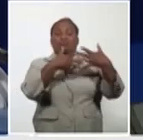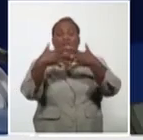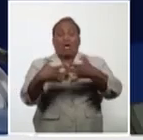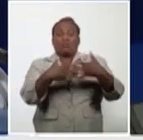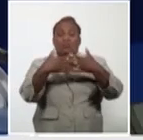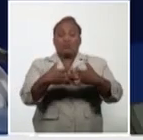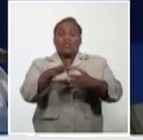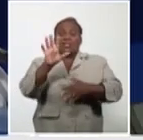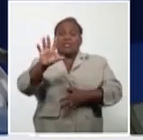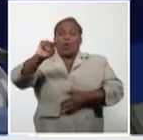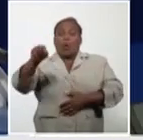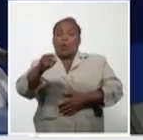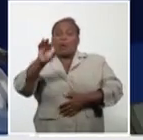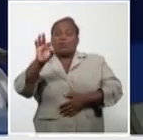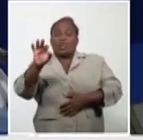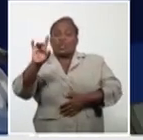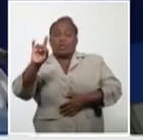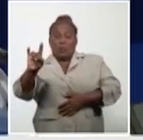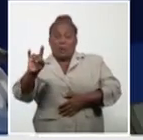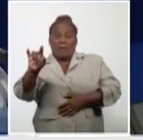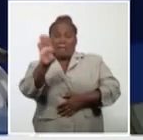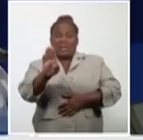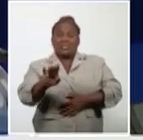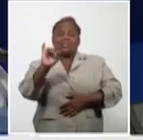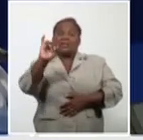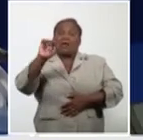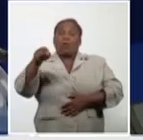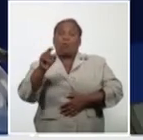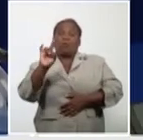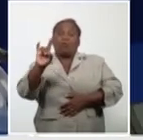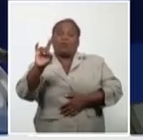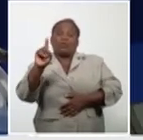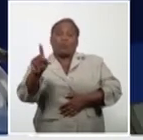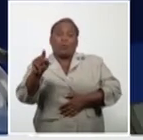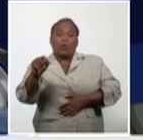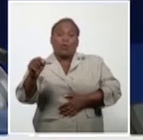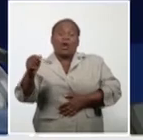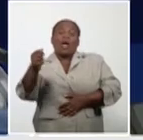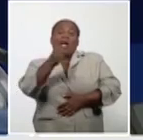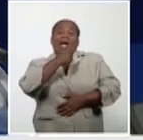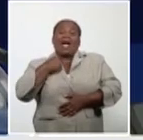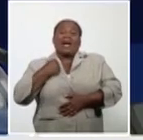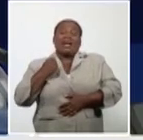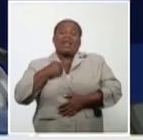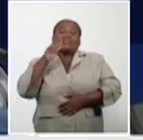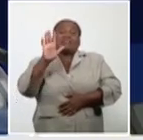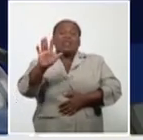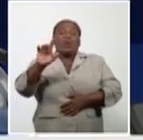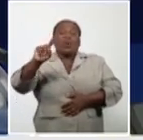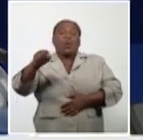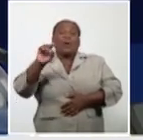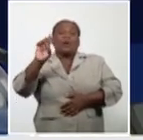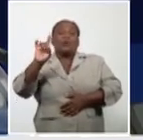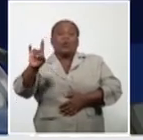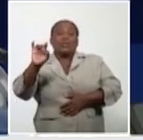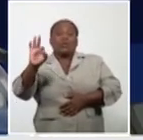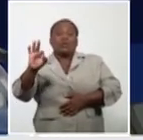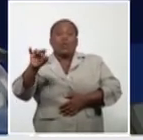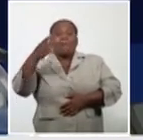Brazil with 6.91, Canada with 5.98, Mexico with 9